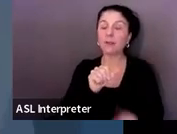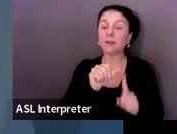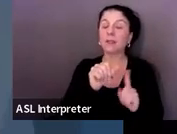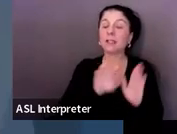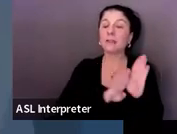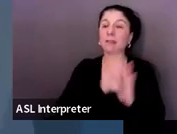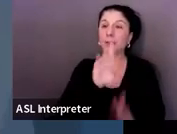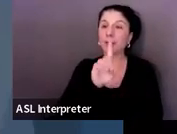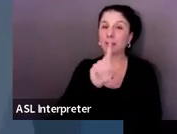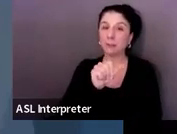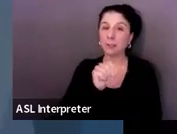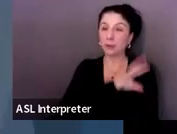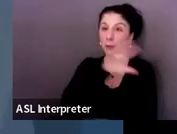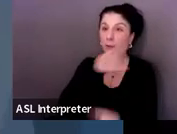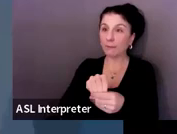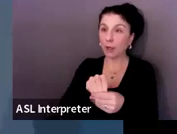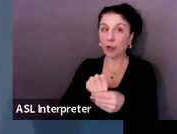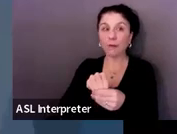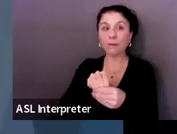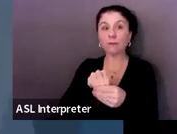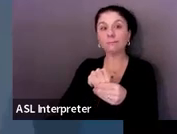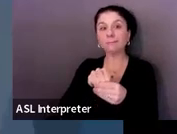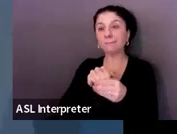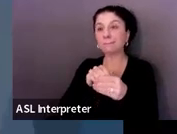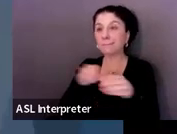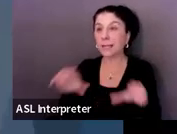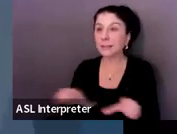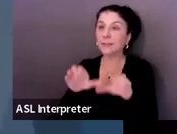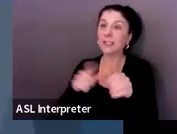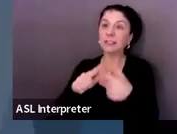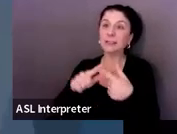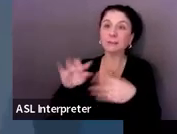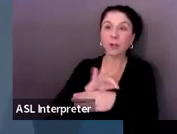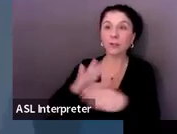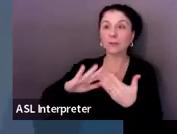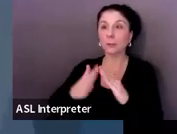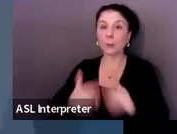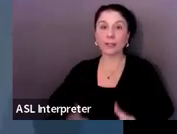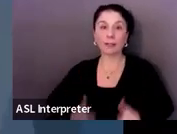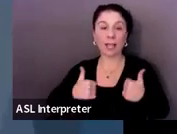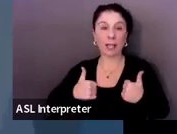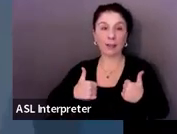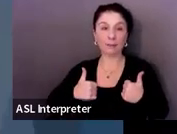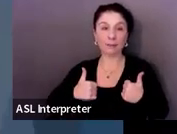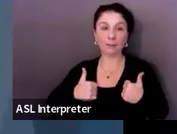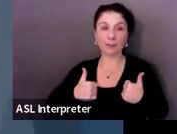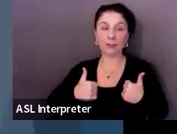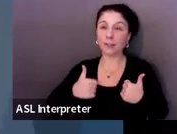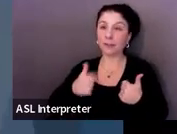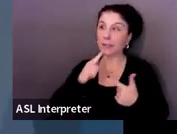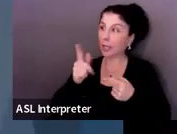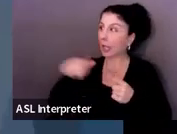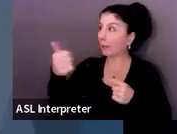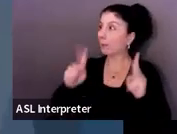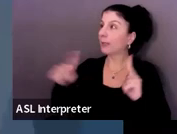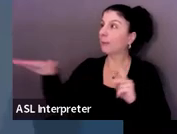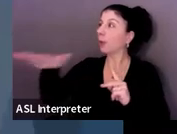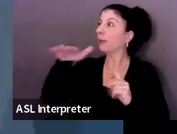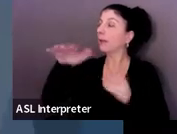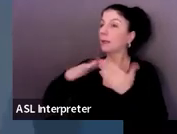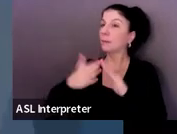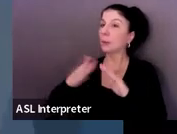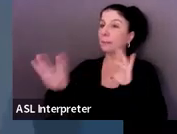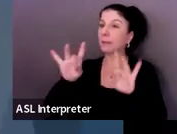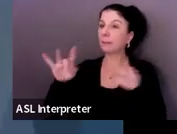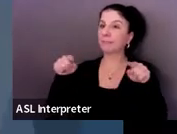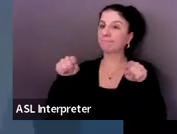in activities and functions of community life that are desired and chosen by the general population. We want you to just kind of keep